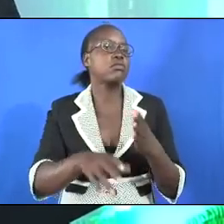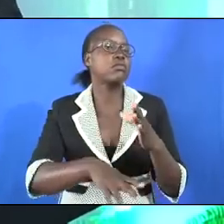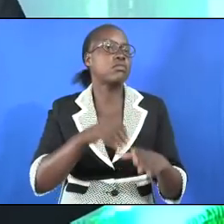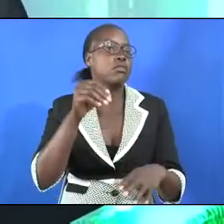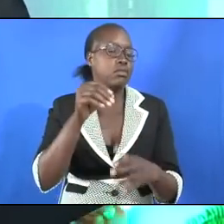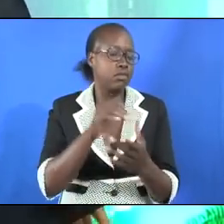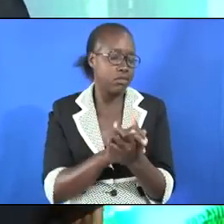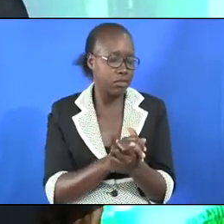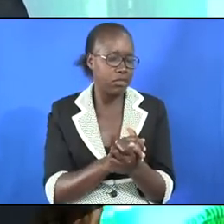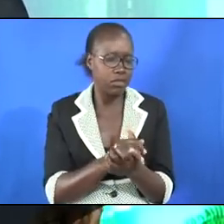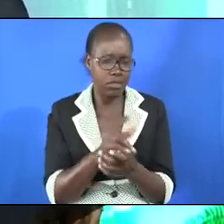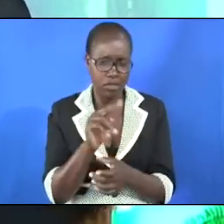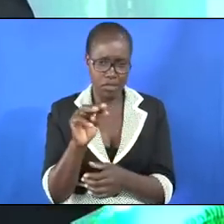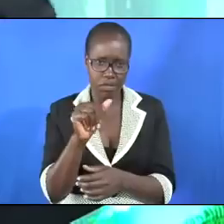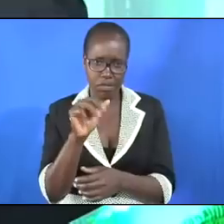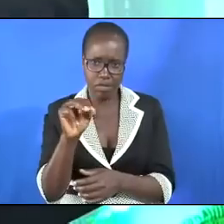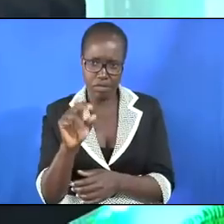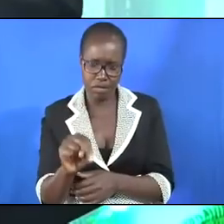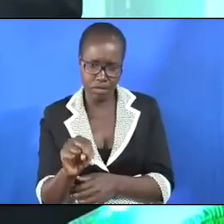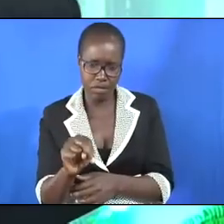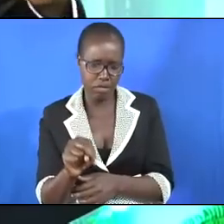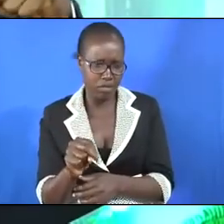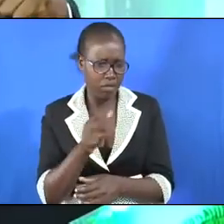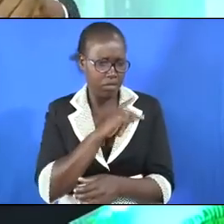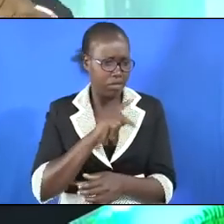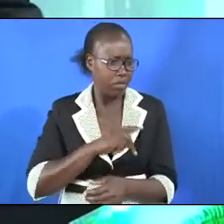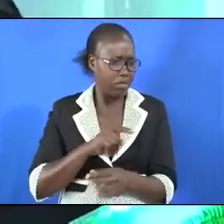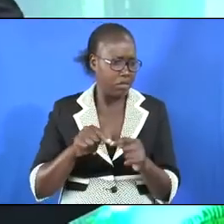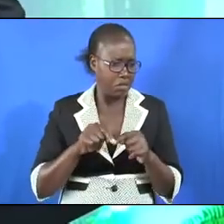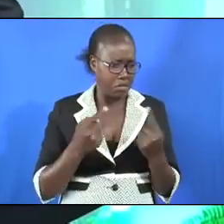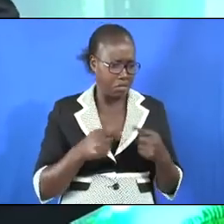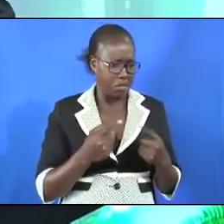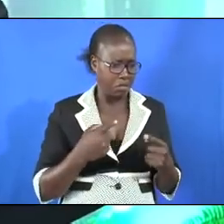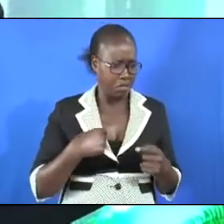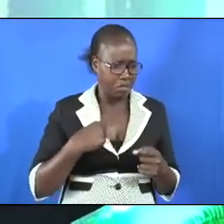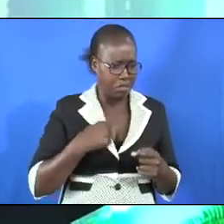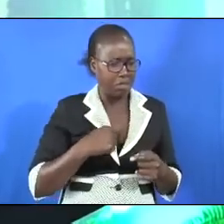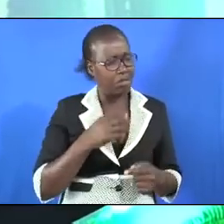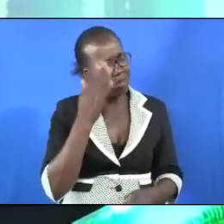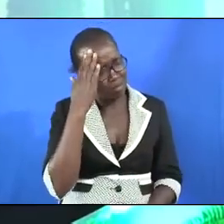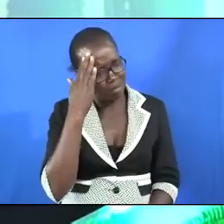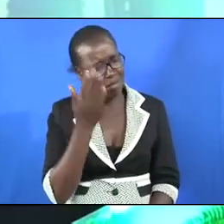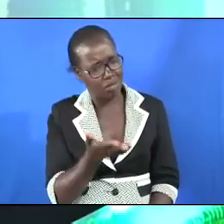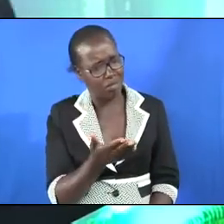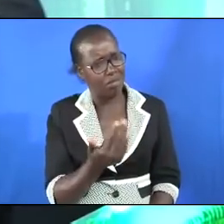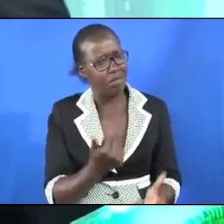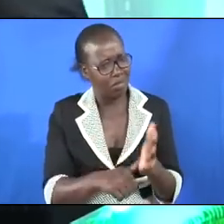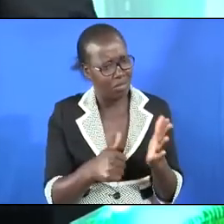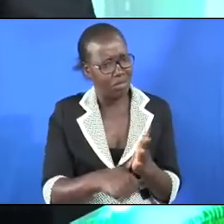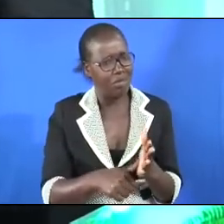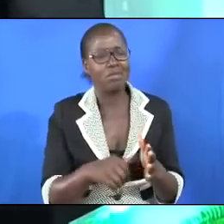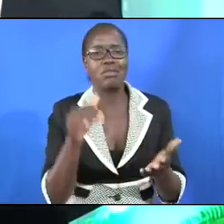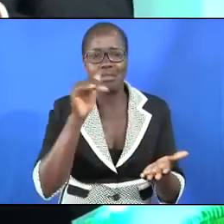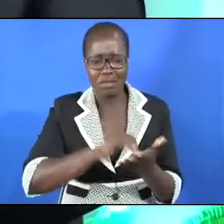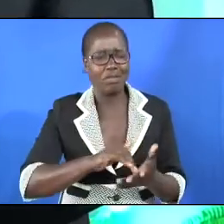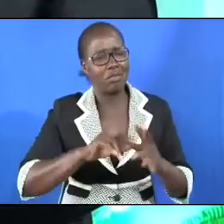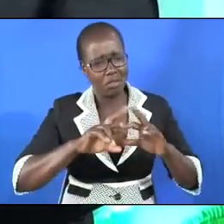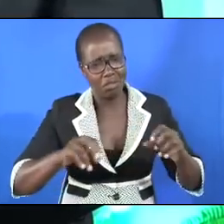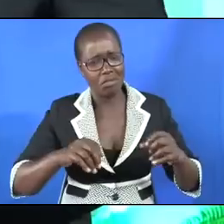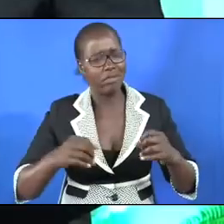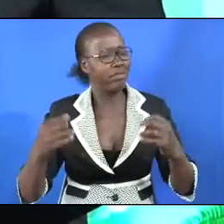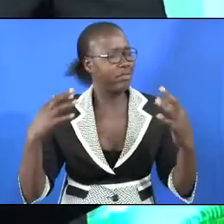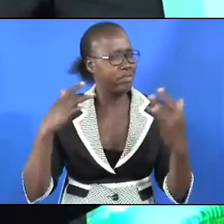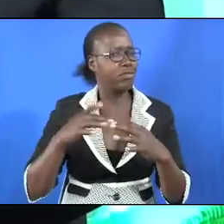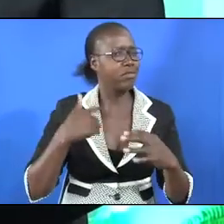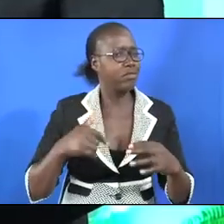Naaman arrives and the king tore his clothes he says look these people are looking for a reason again to attack